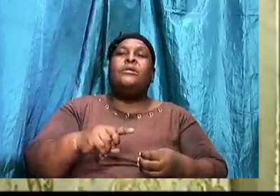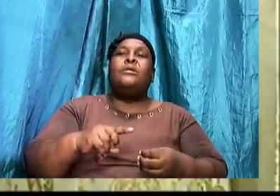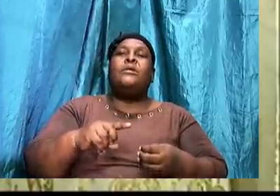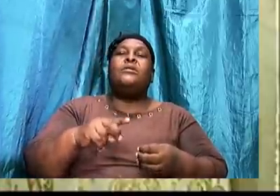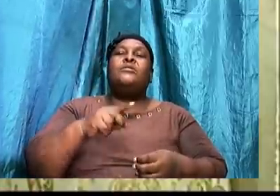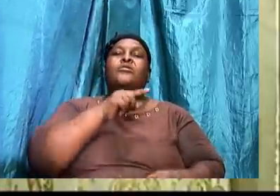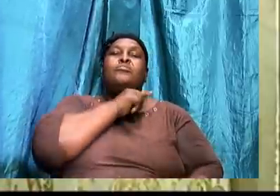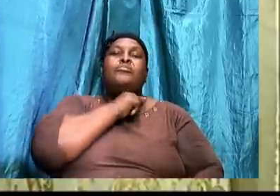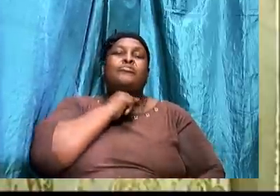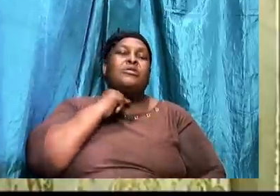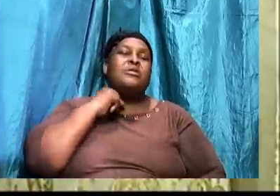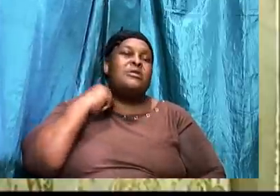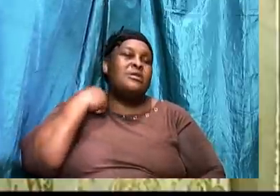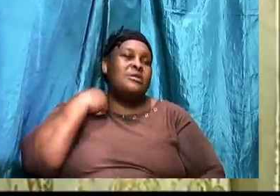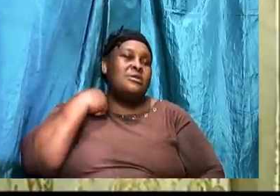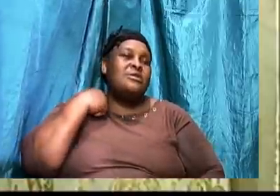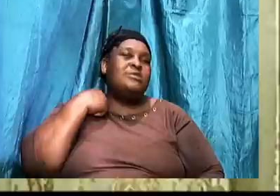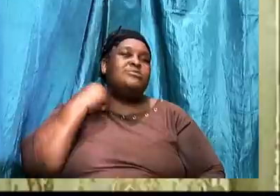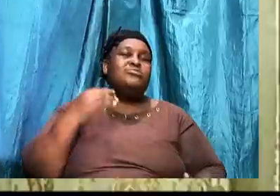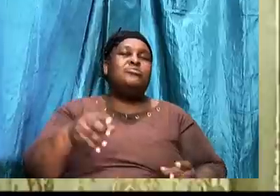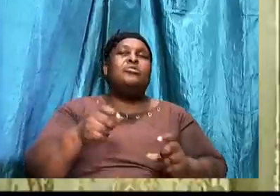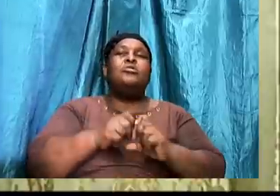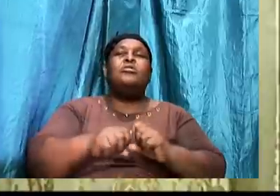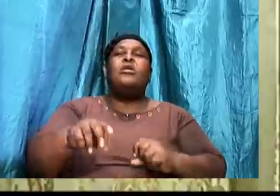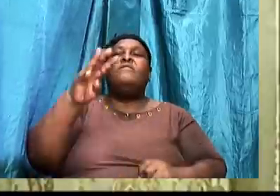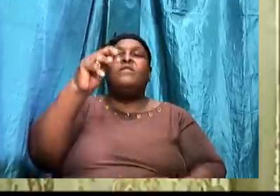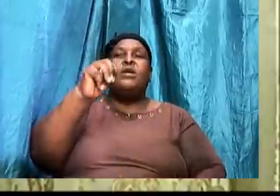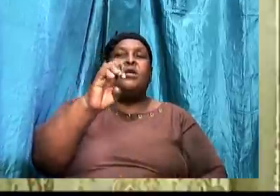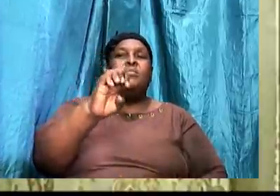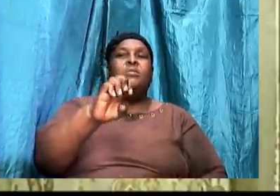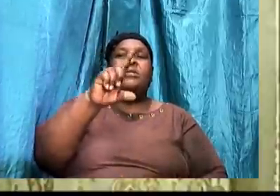The priesthood of Melchizedek.